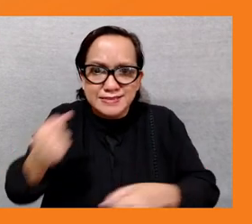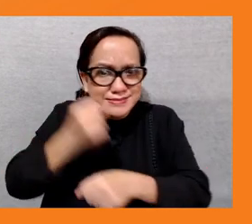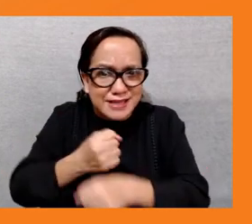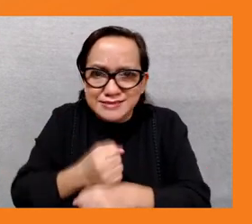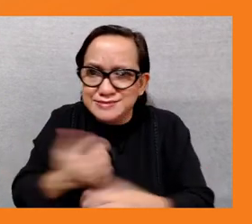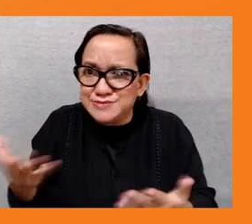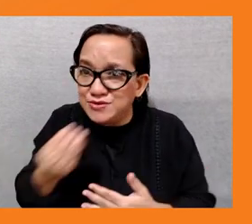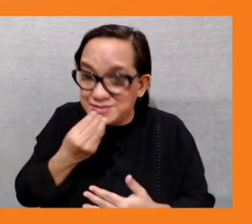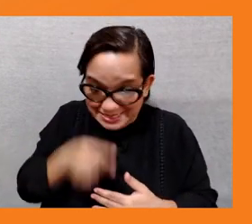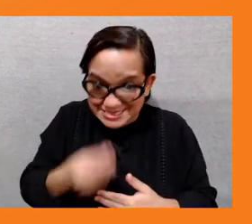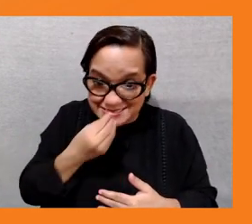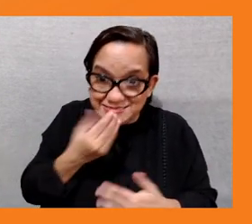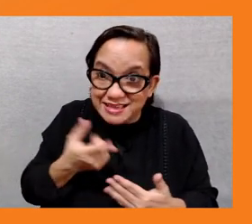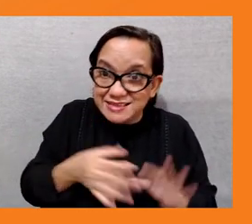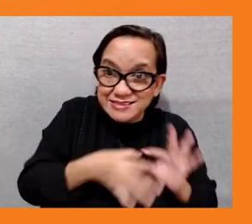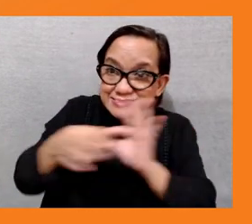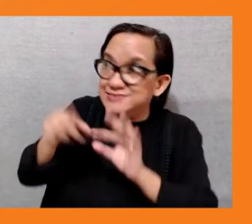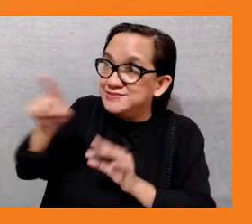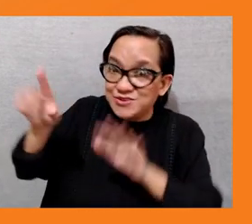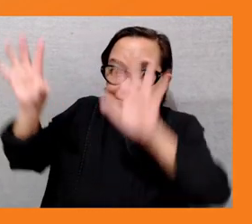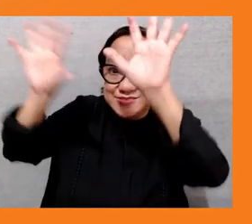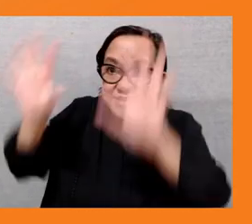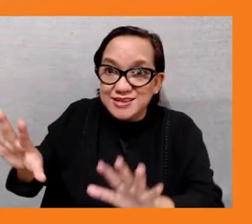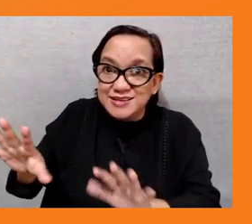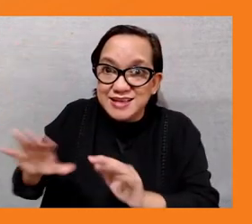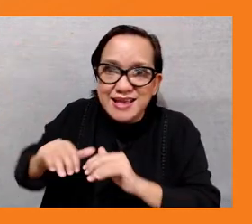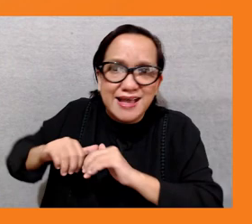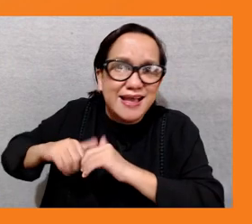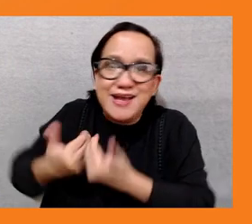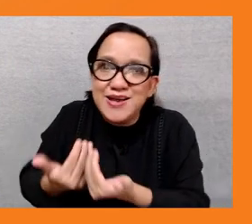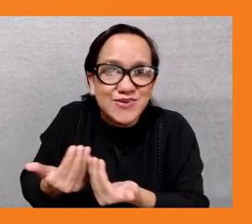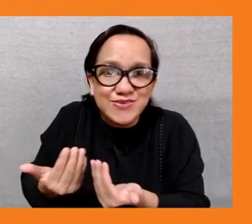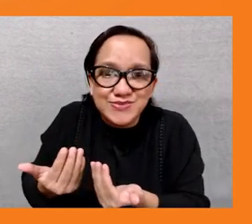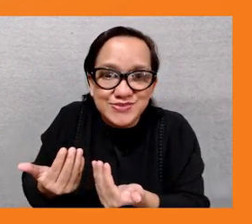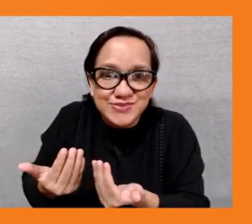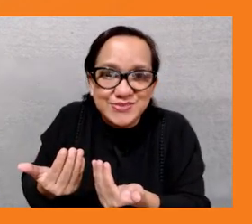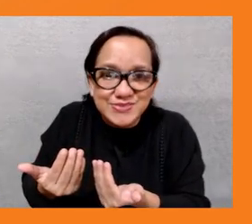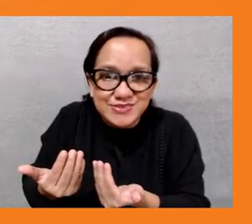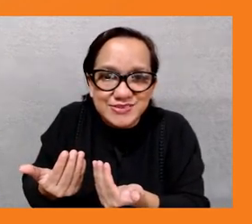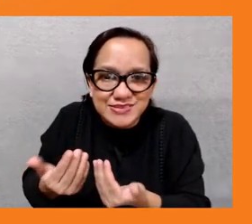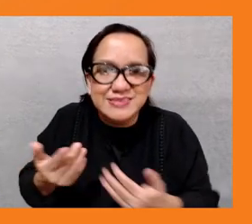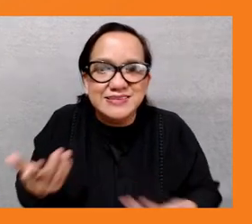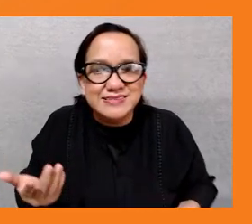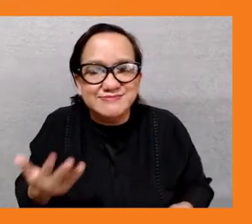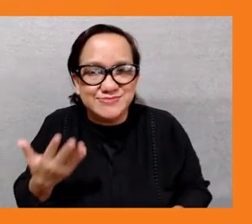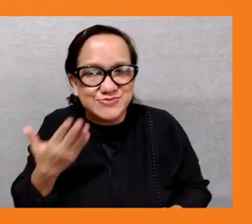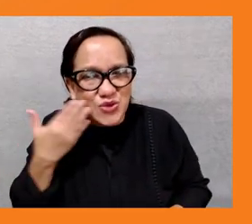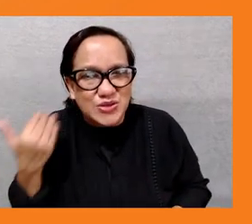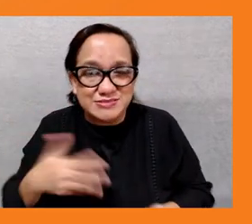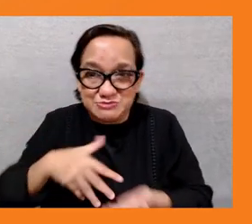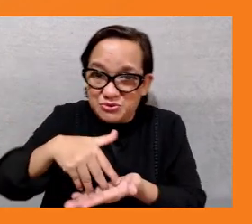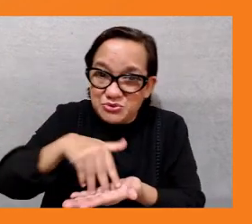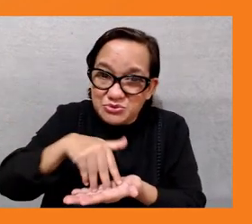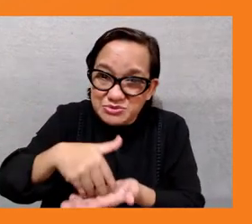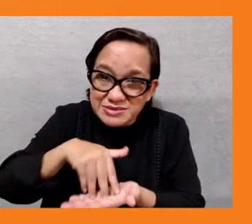well as limited institutional capacity technology and infrastructure so there are some obstacles